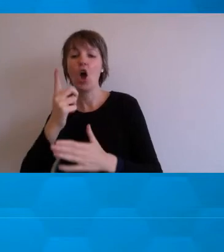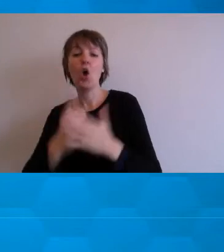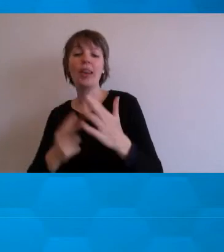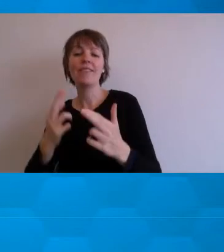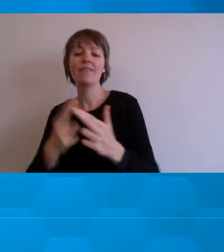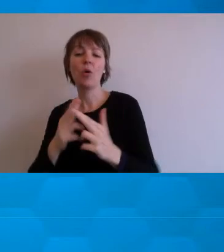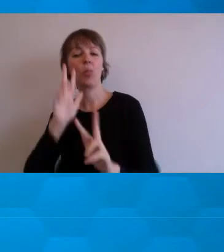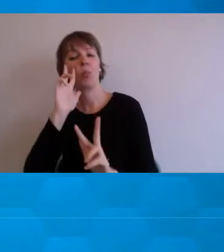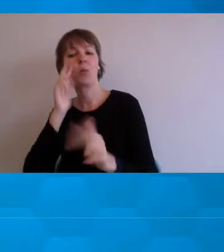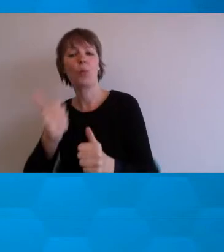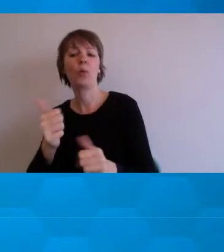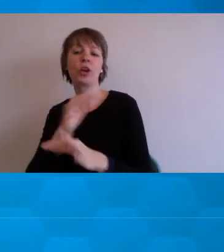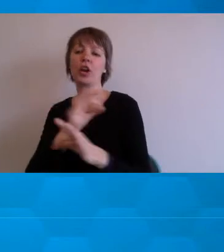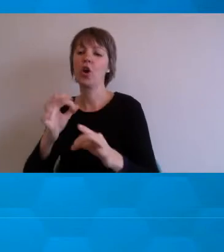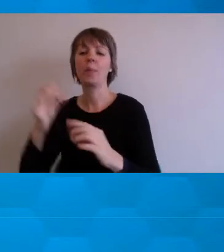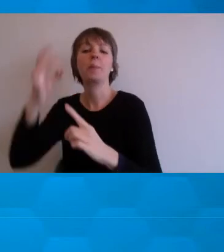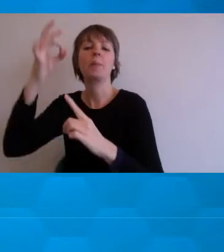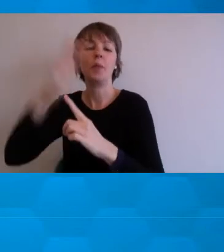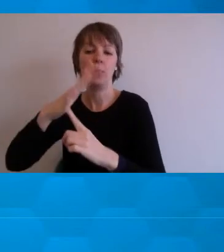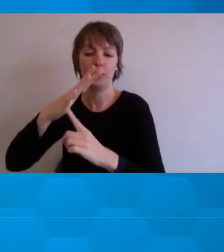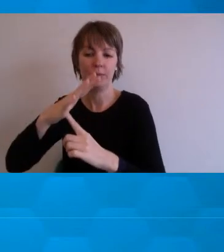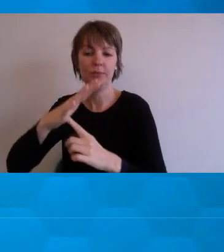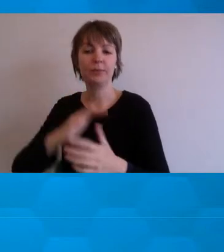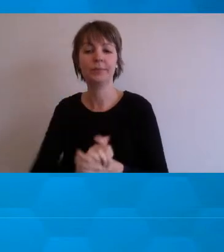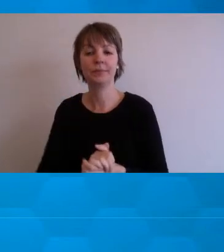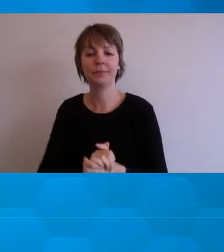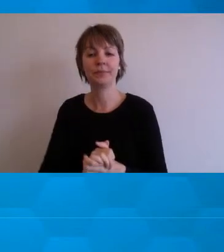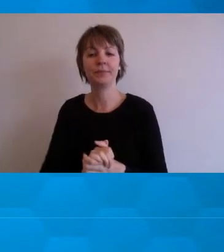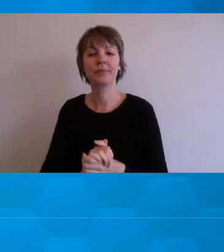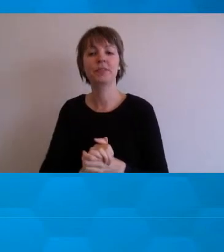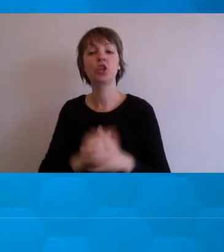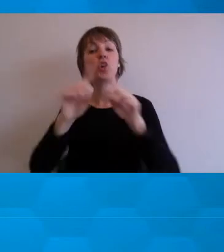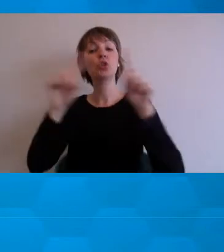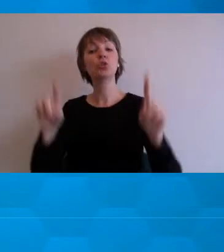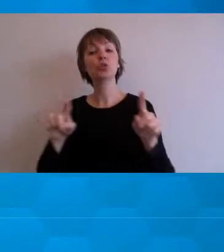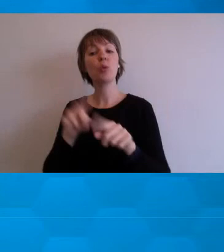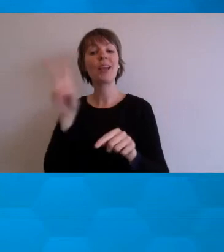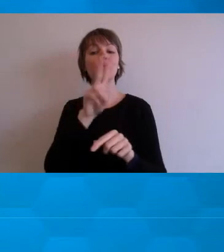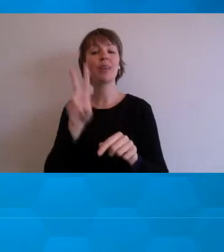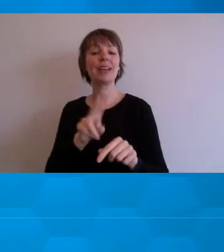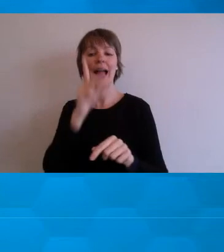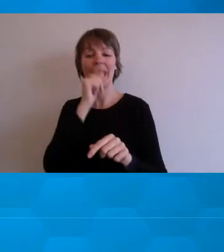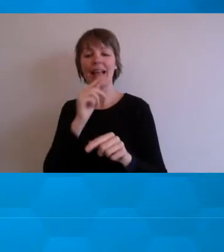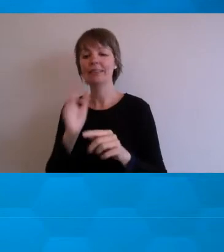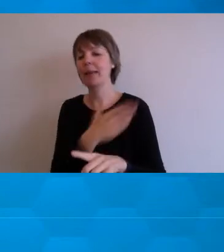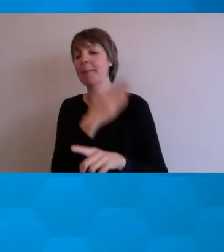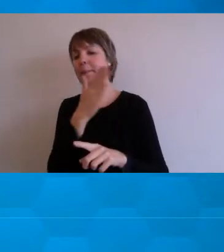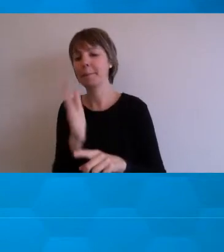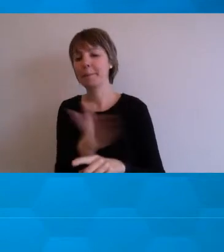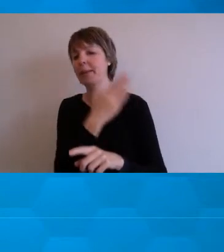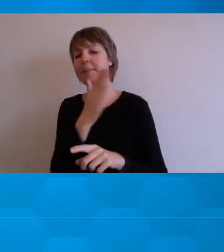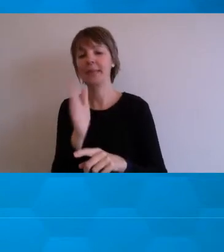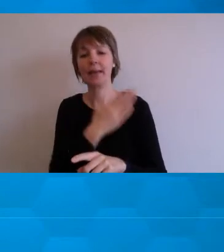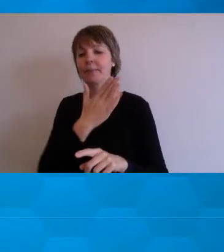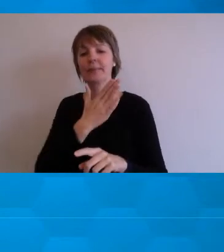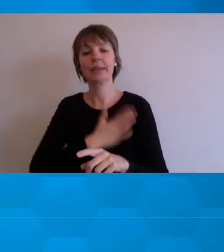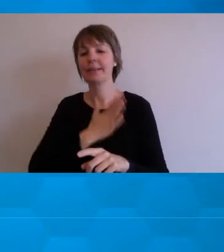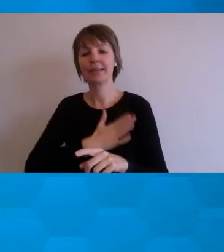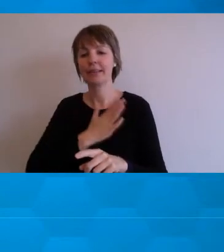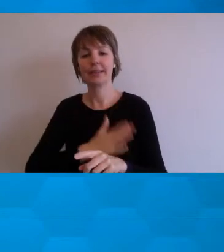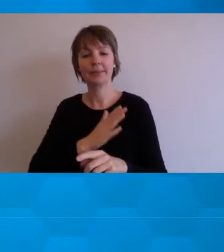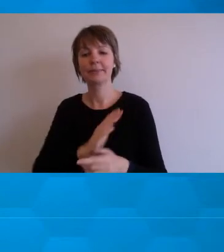This way, the screen reader will skip over it and the student can spend more time with the resources that really matter.